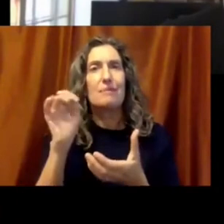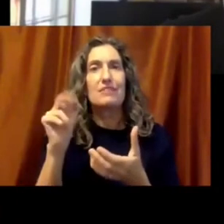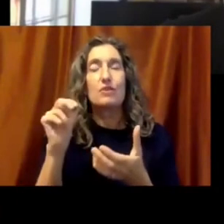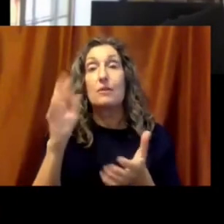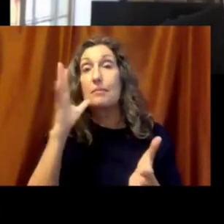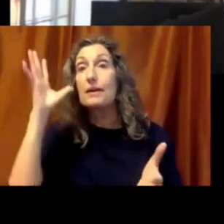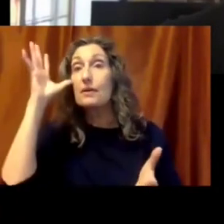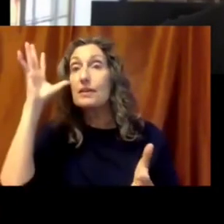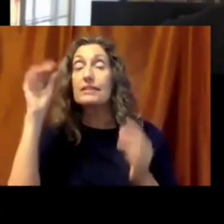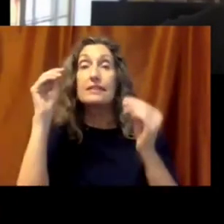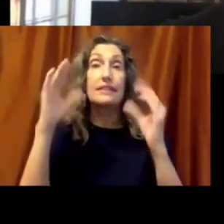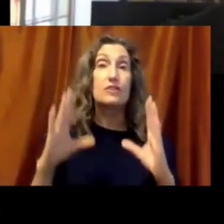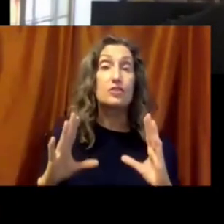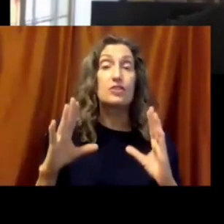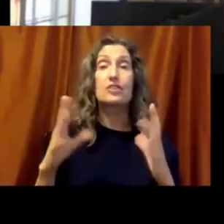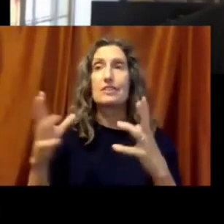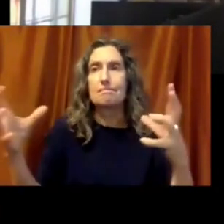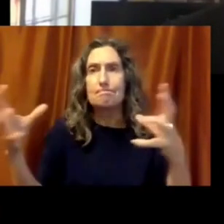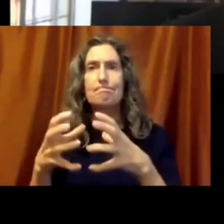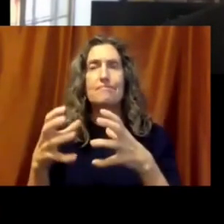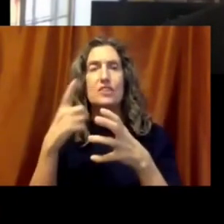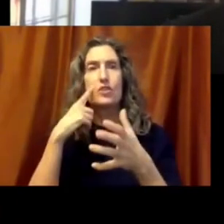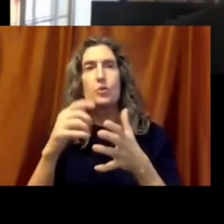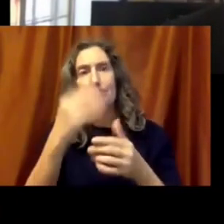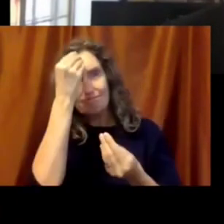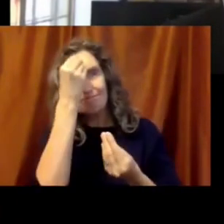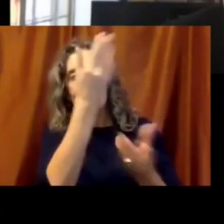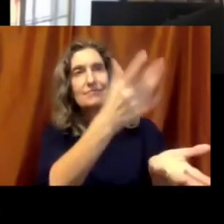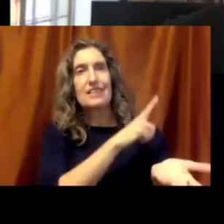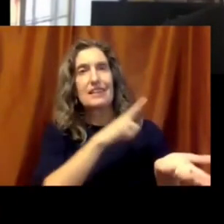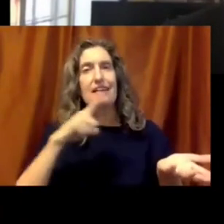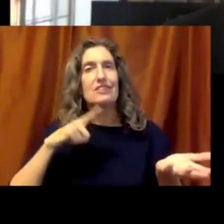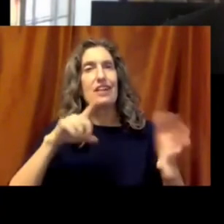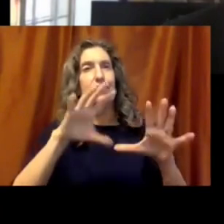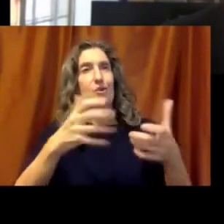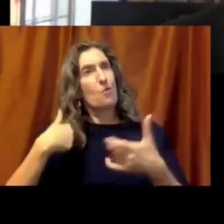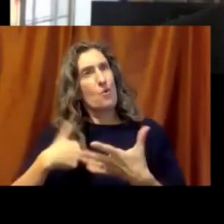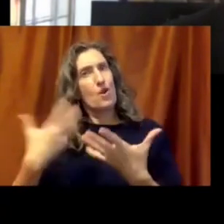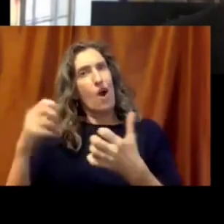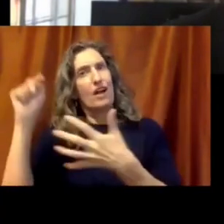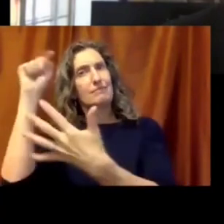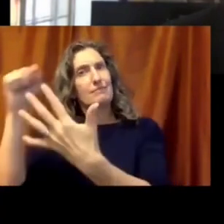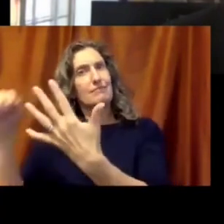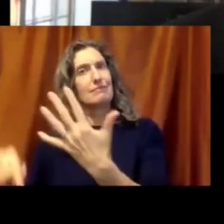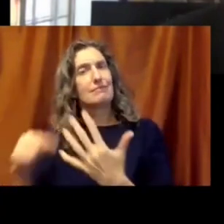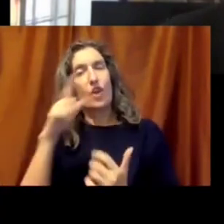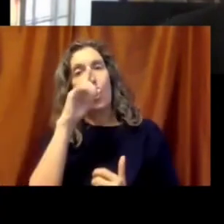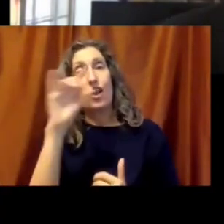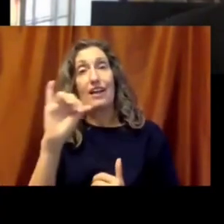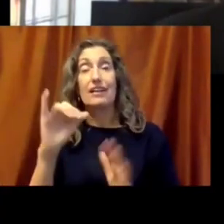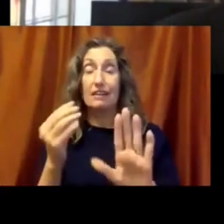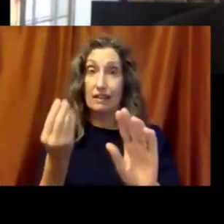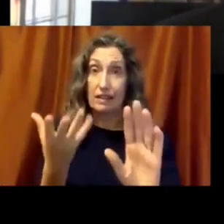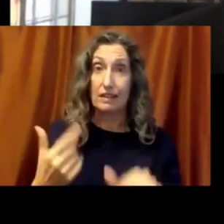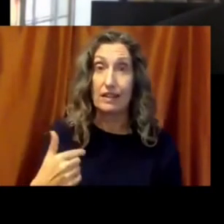together to say, this is what we want our education system of the future to look like. And importantly, you know, let's just be clear, neither